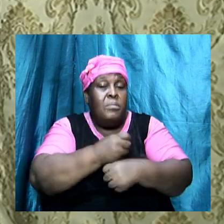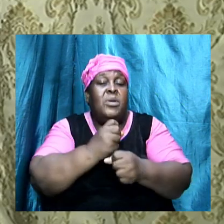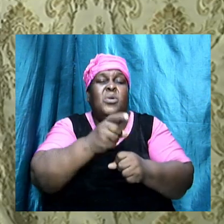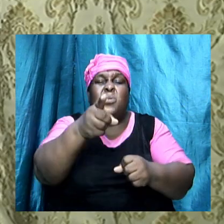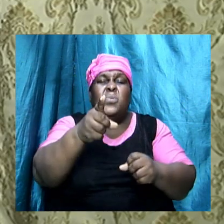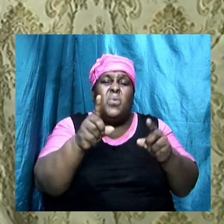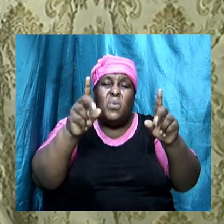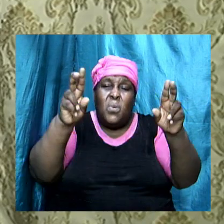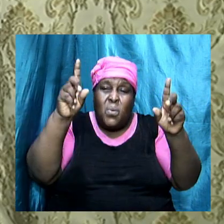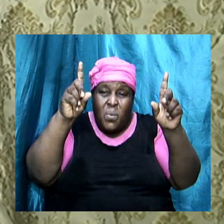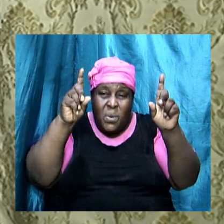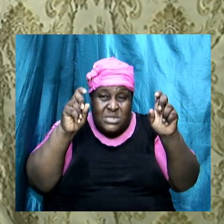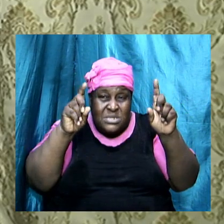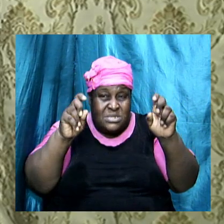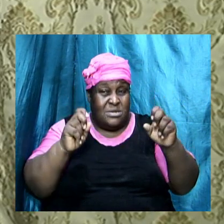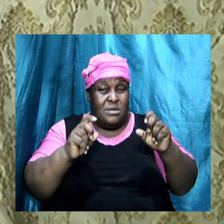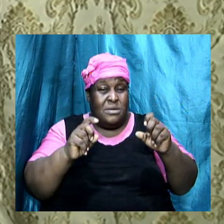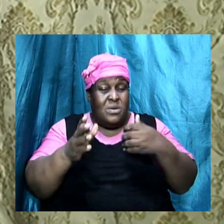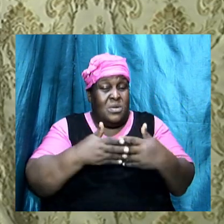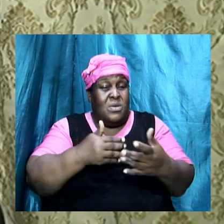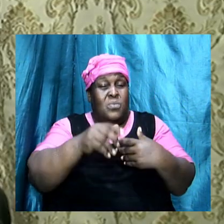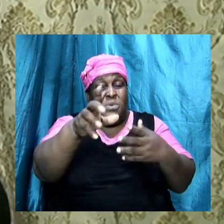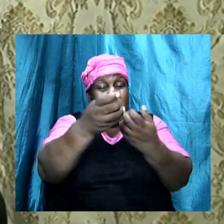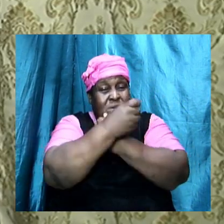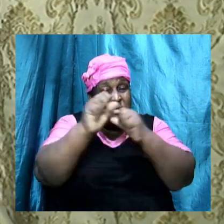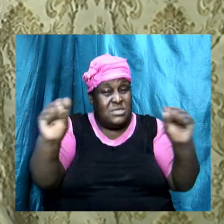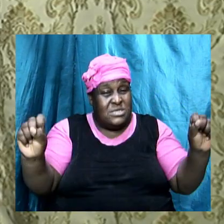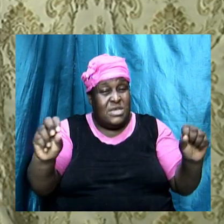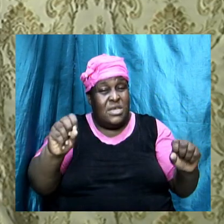And many folks, amen,